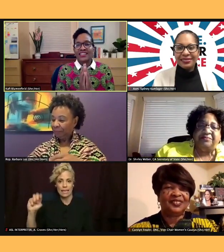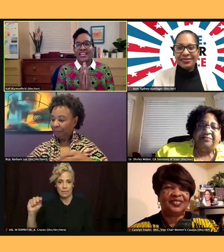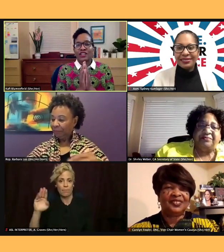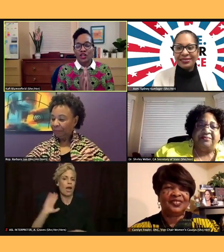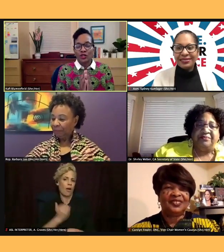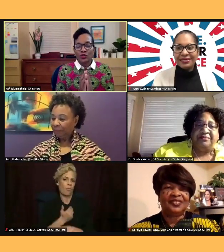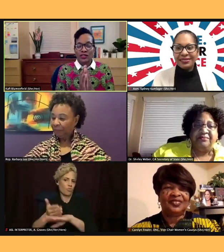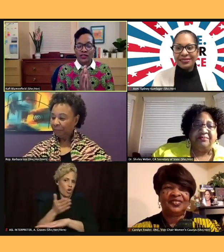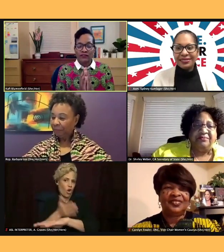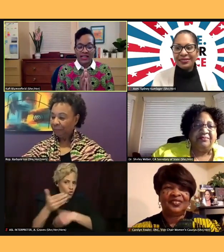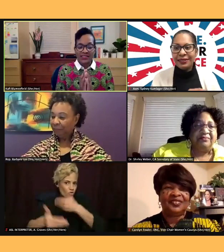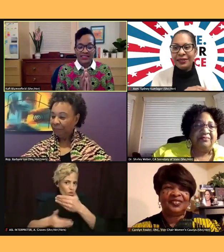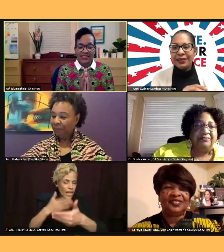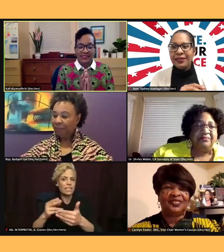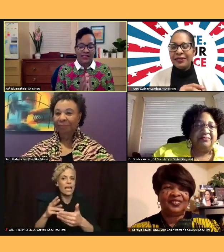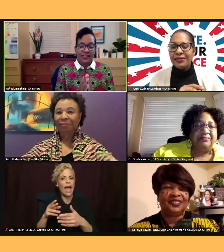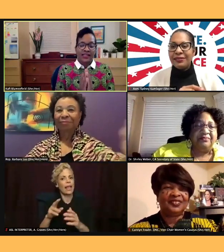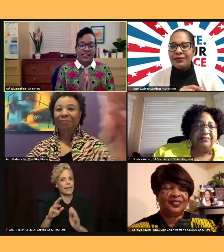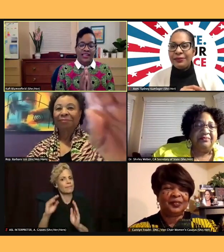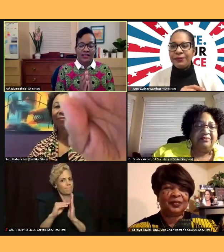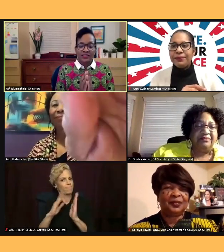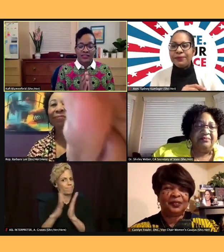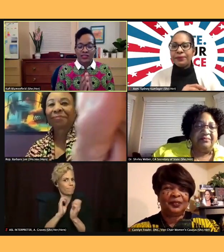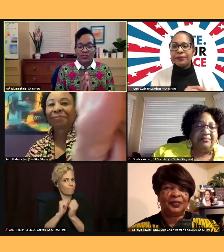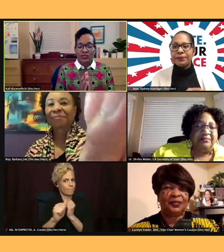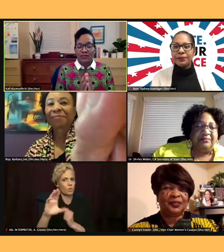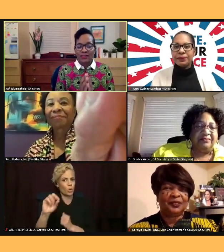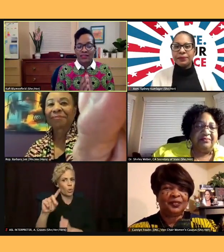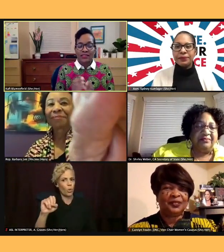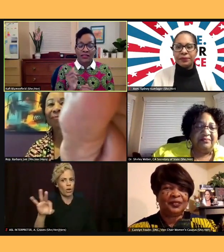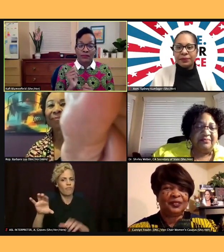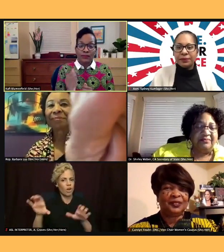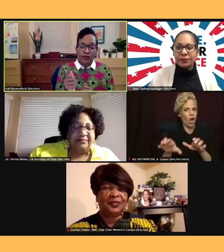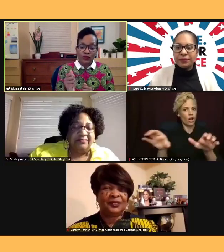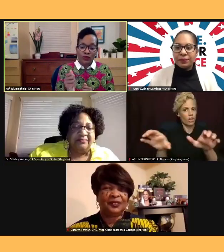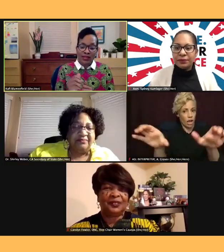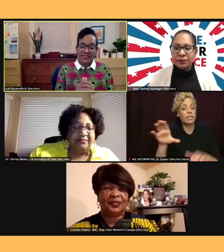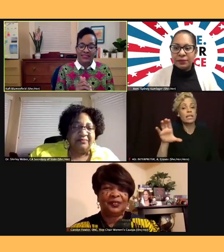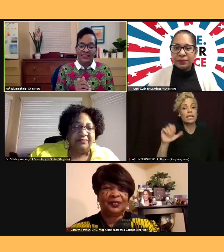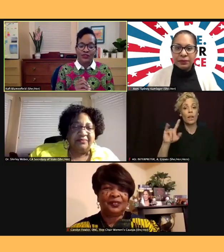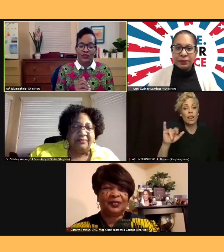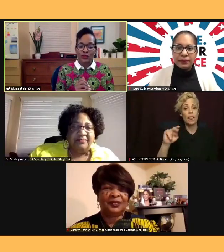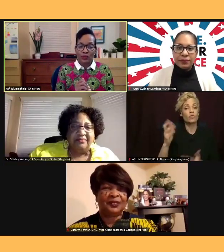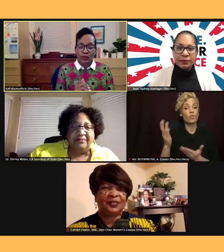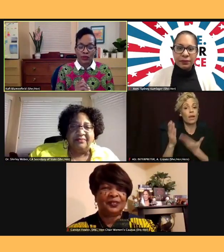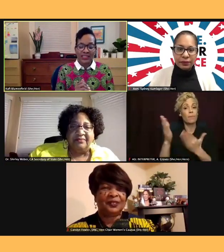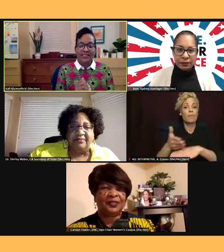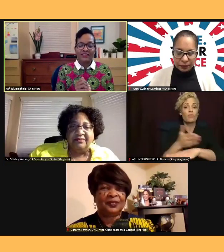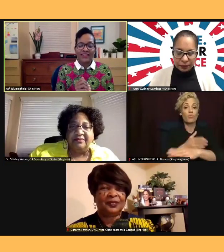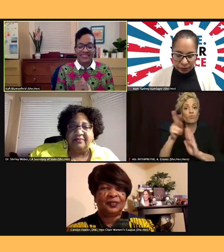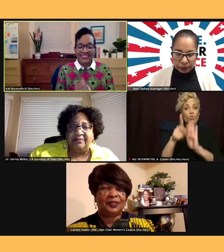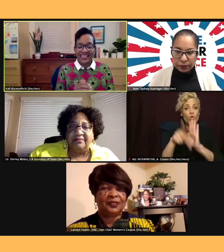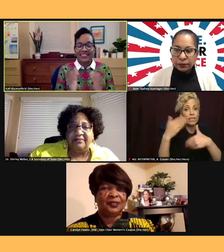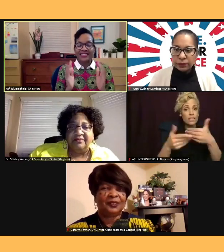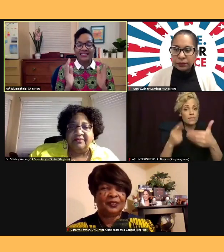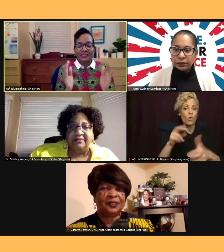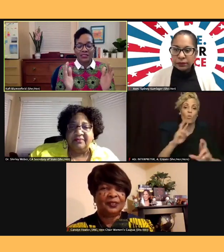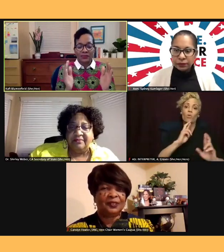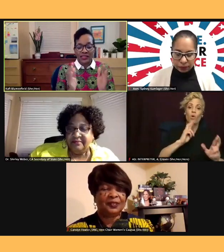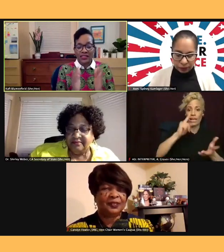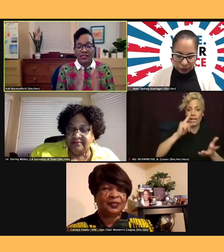of conduct. Carolyn is recommending improved processes for reporting, investigating, and disciplining